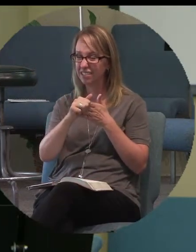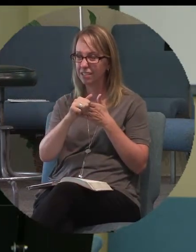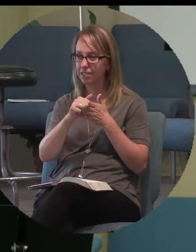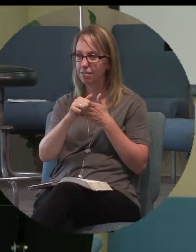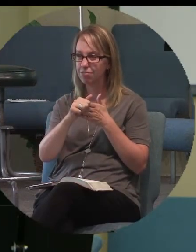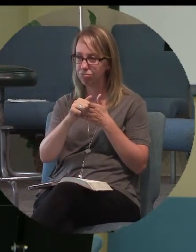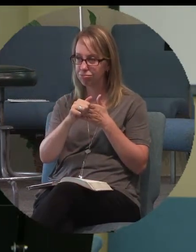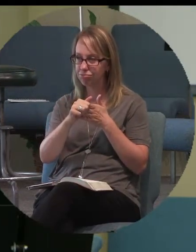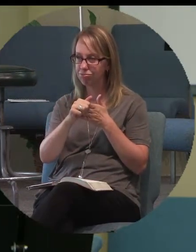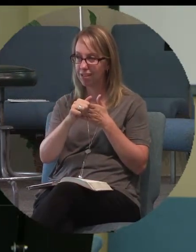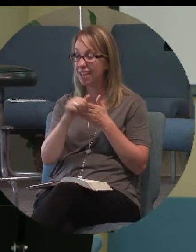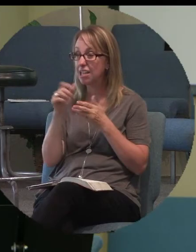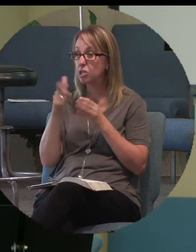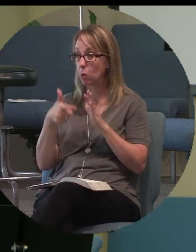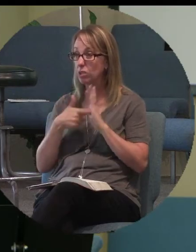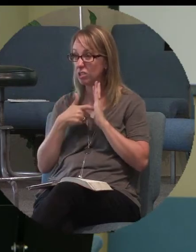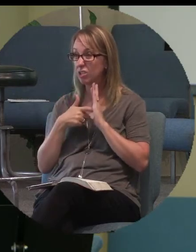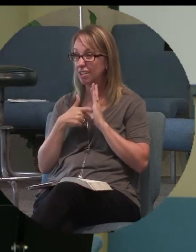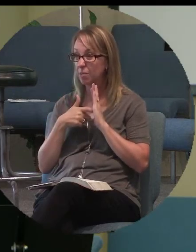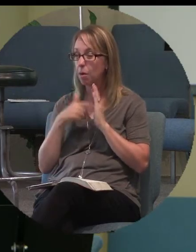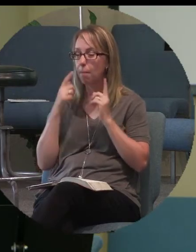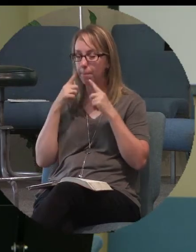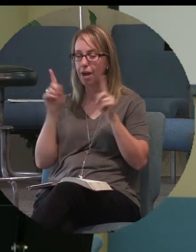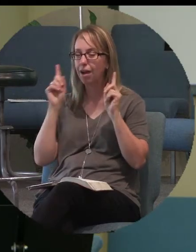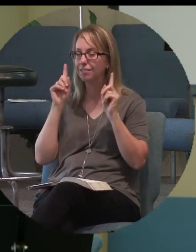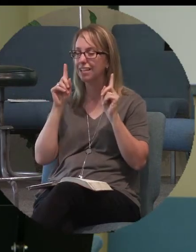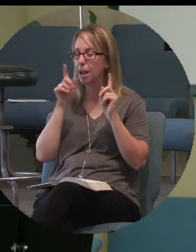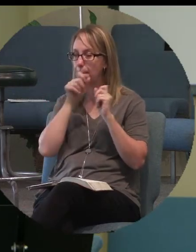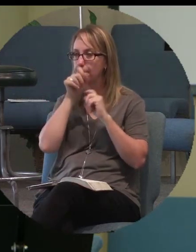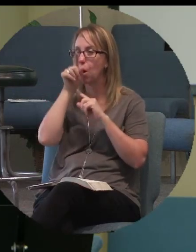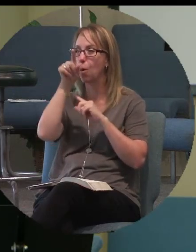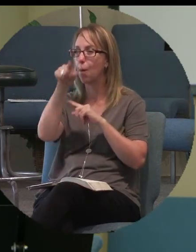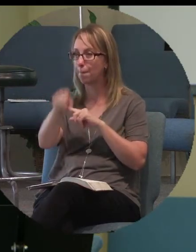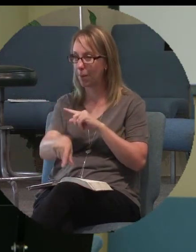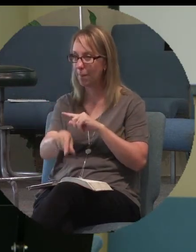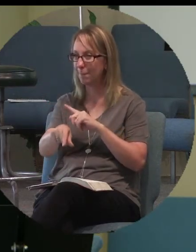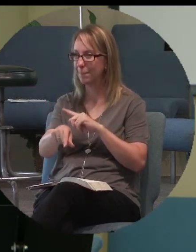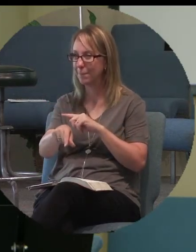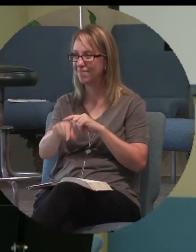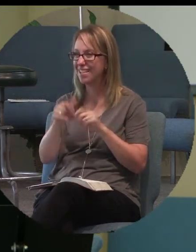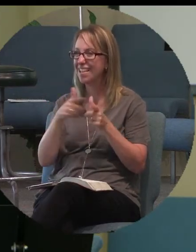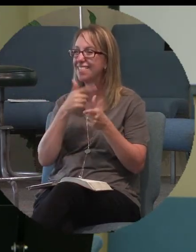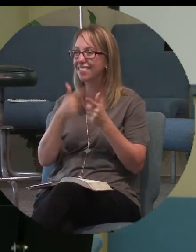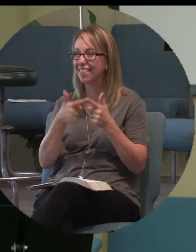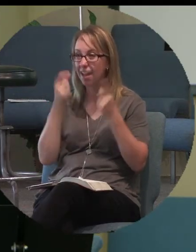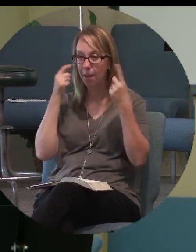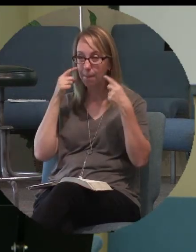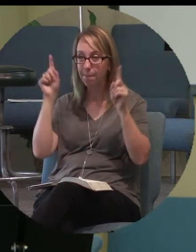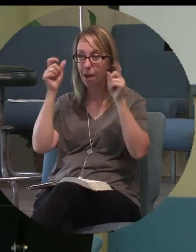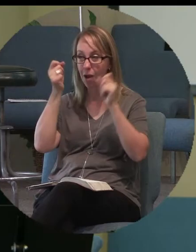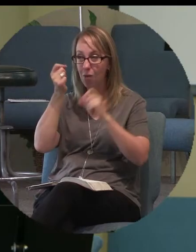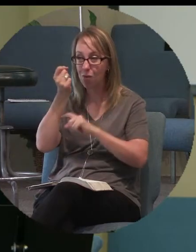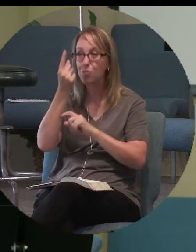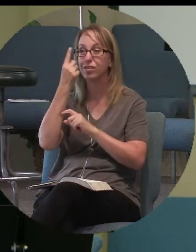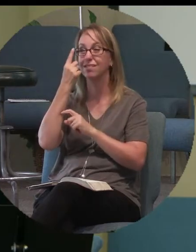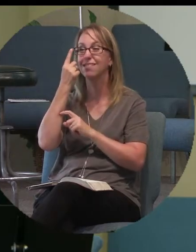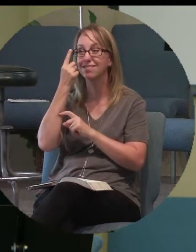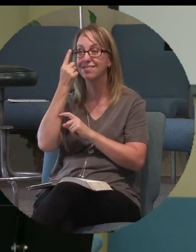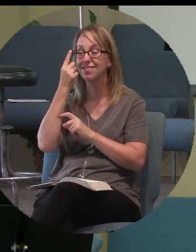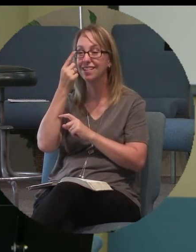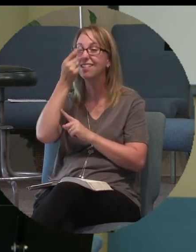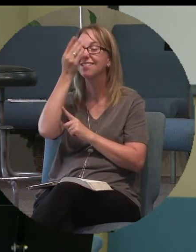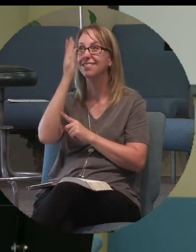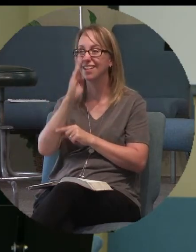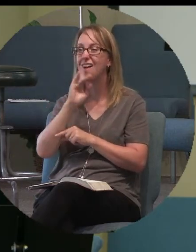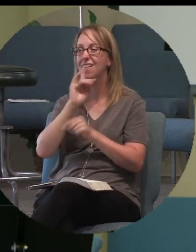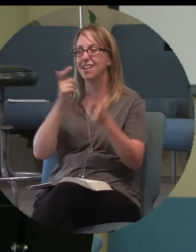And so it took him being burped up back on the beach to finally realize God's